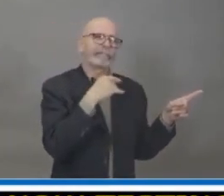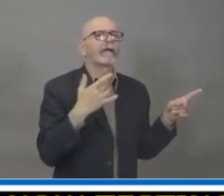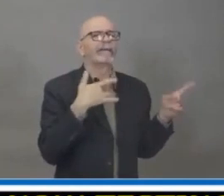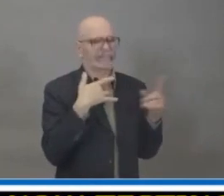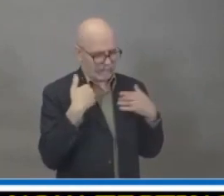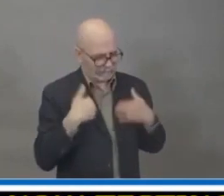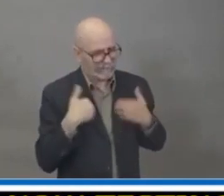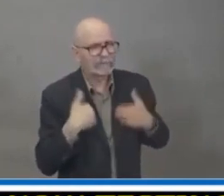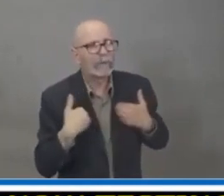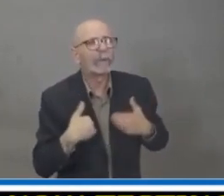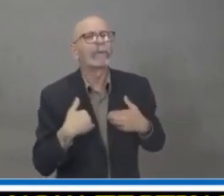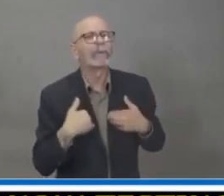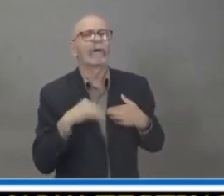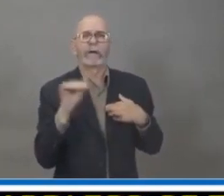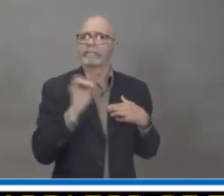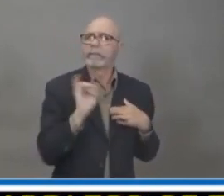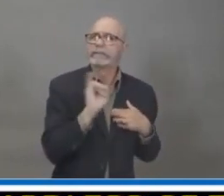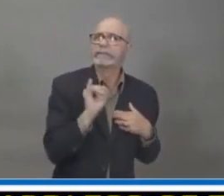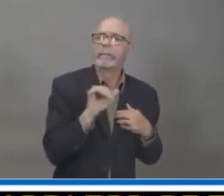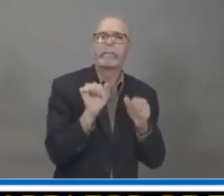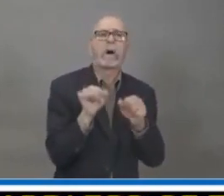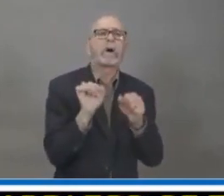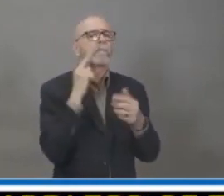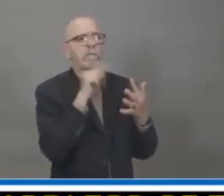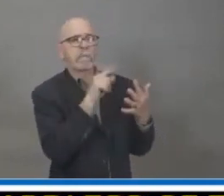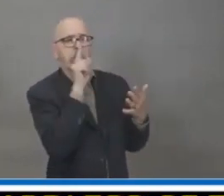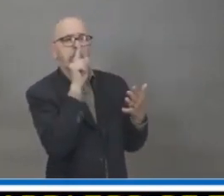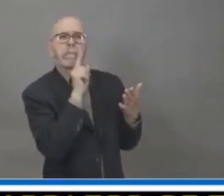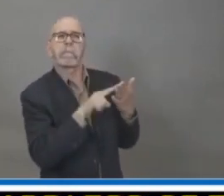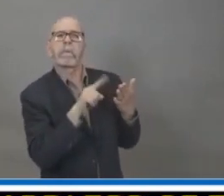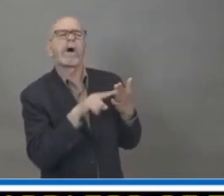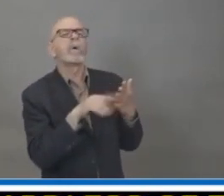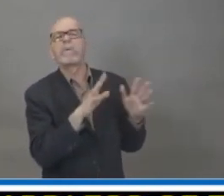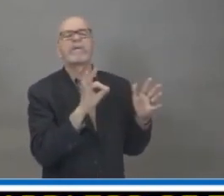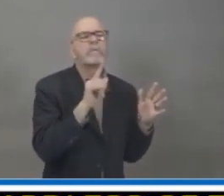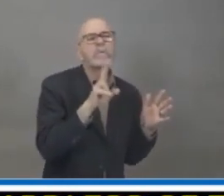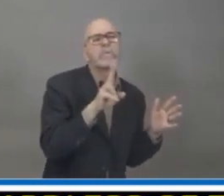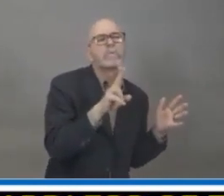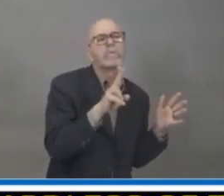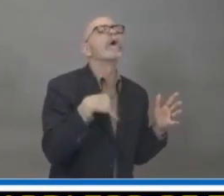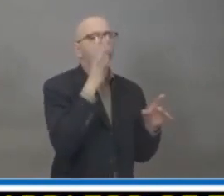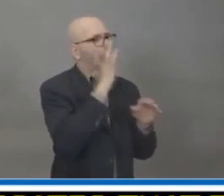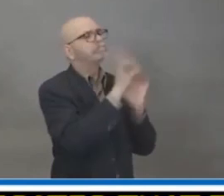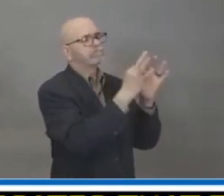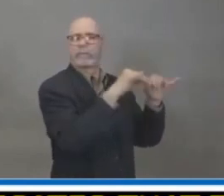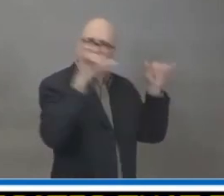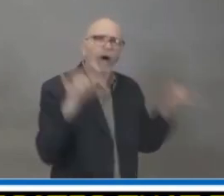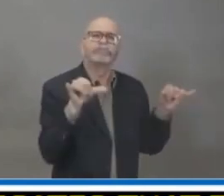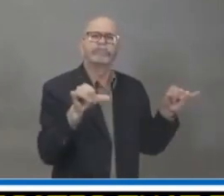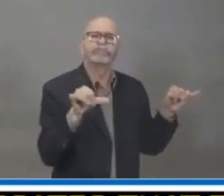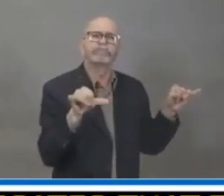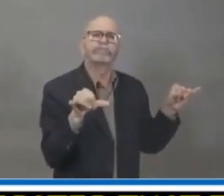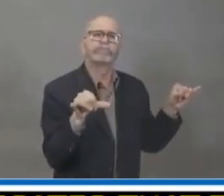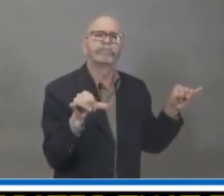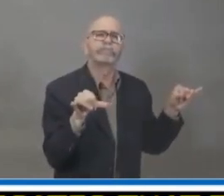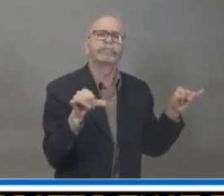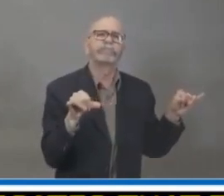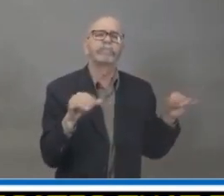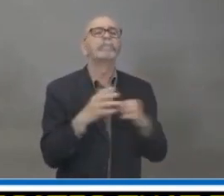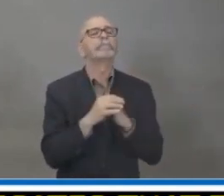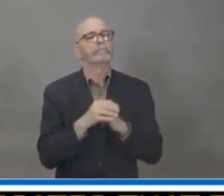infection, we're, along with other things like influenza testing, we're, we're testing for COVID-19. And we're also now,